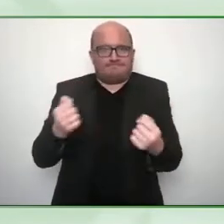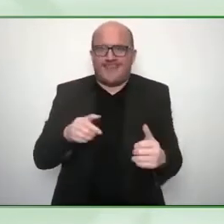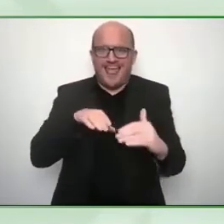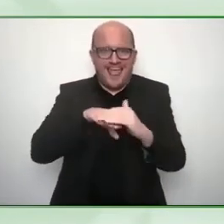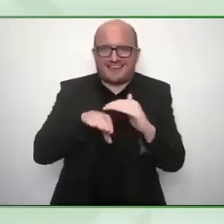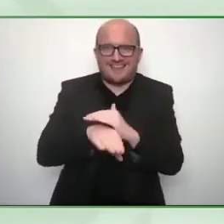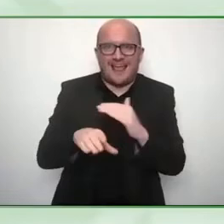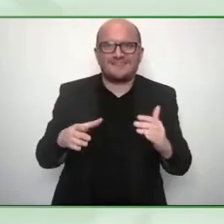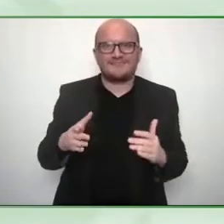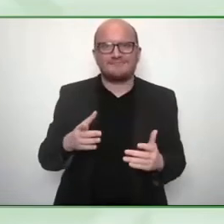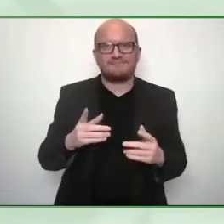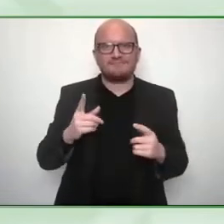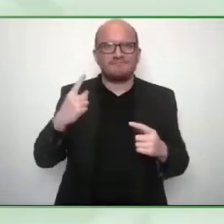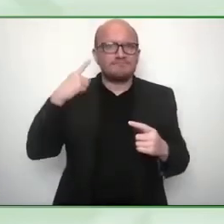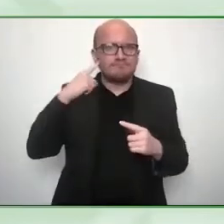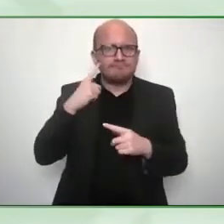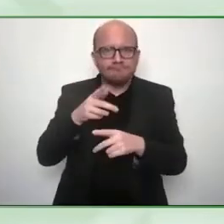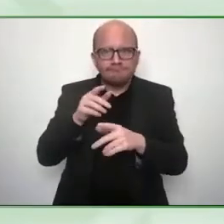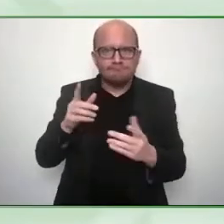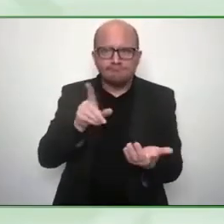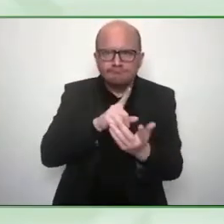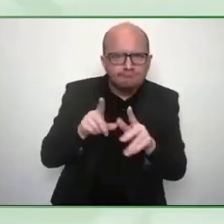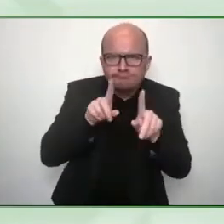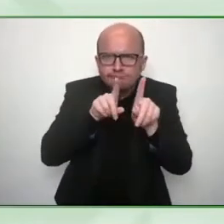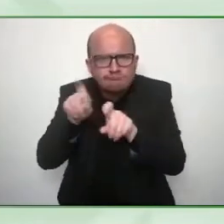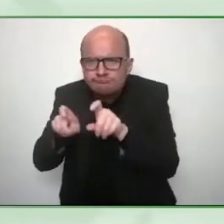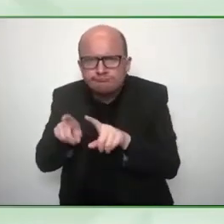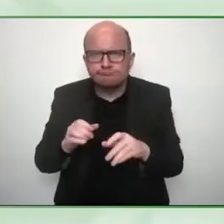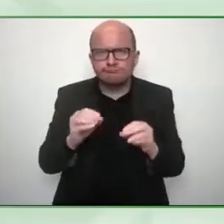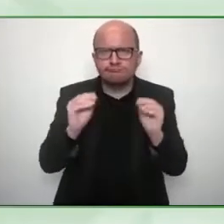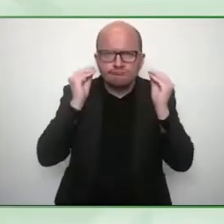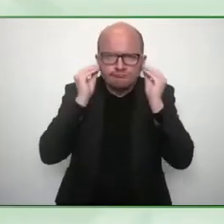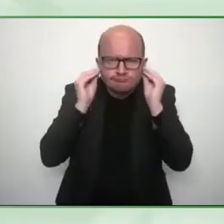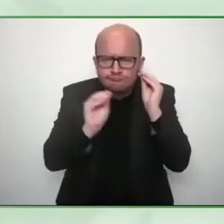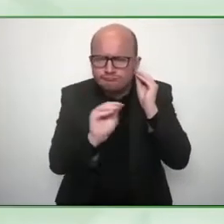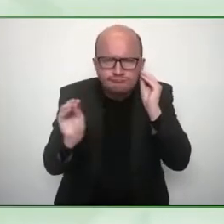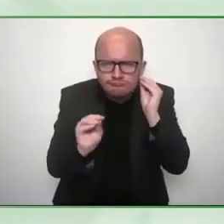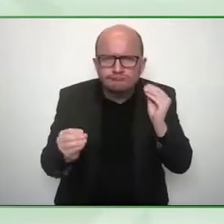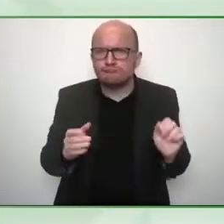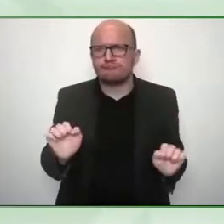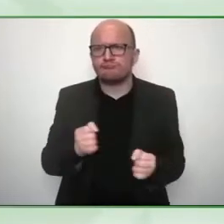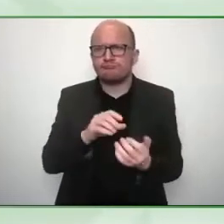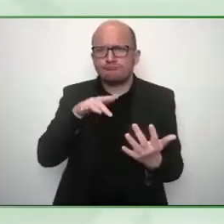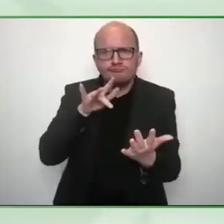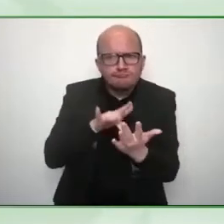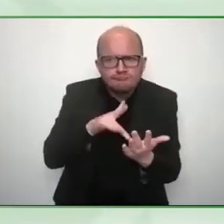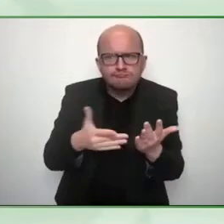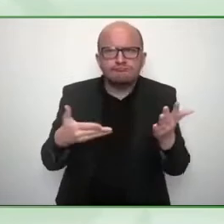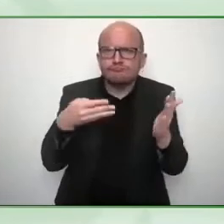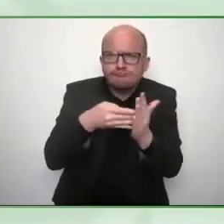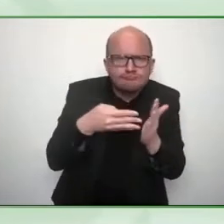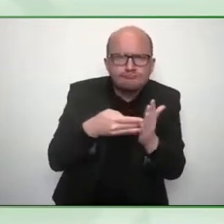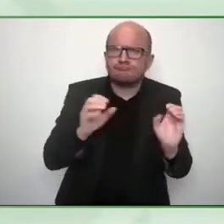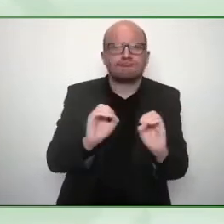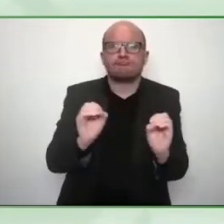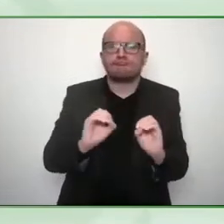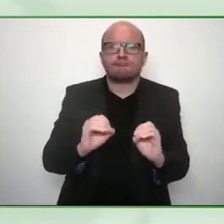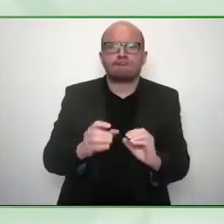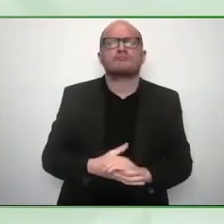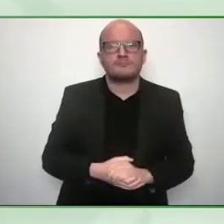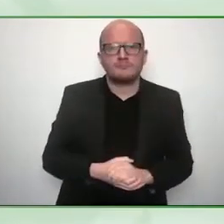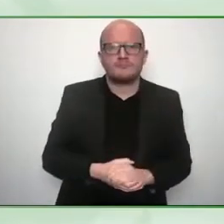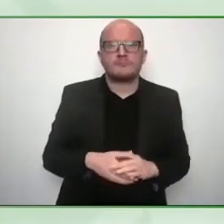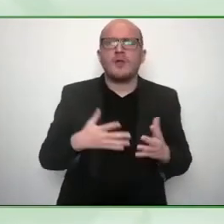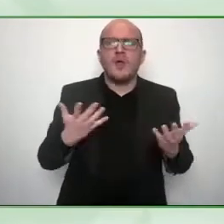his ideas of doing a 100 digital throughput not starting off with that artisan you know plaster and cast